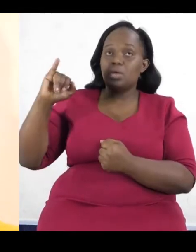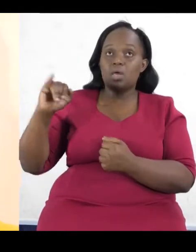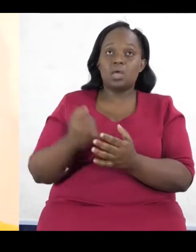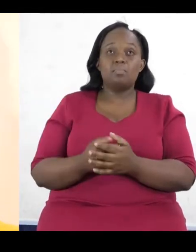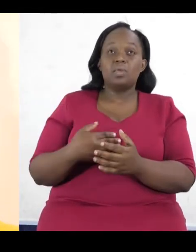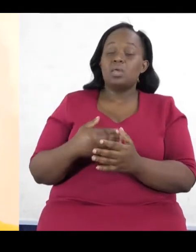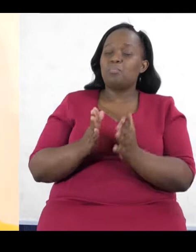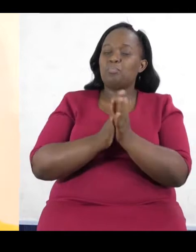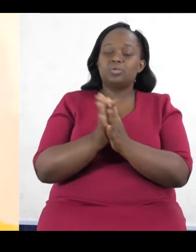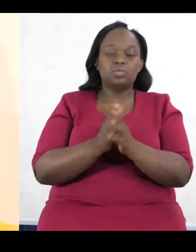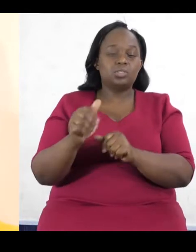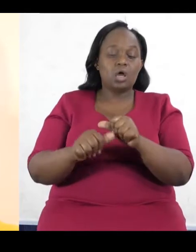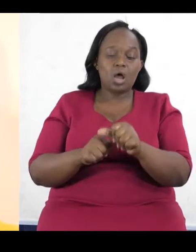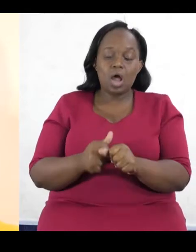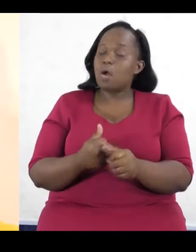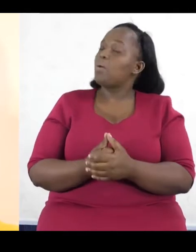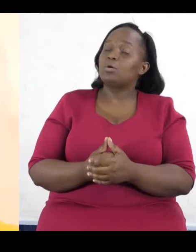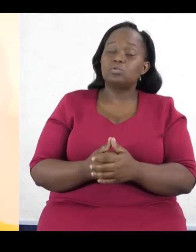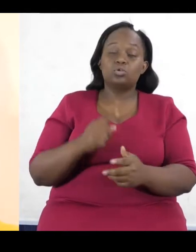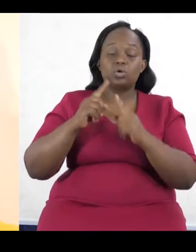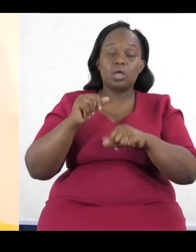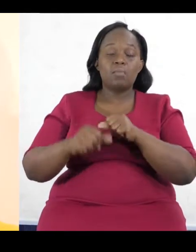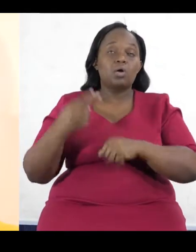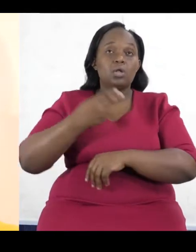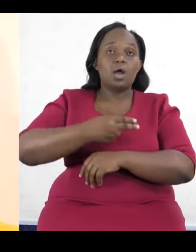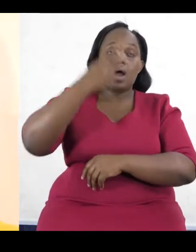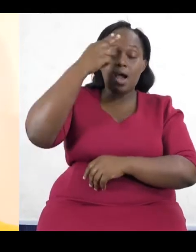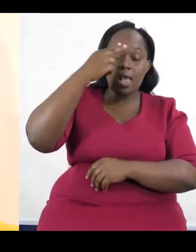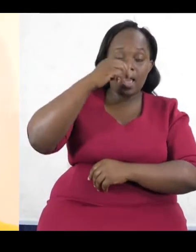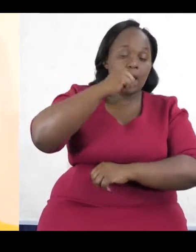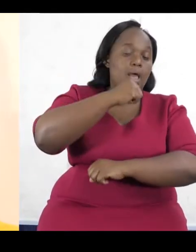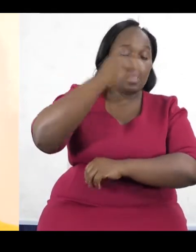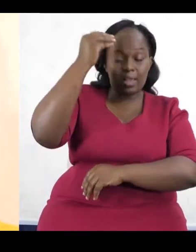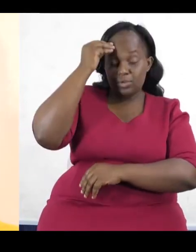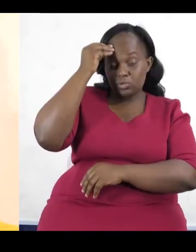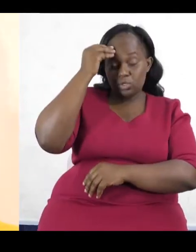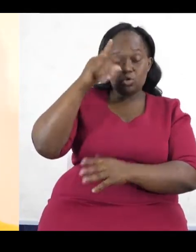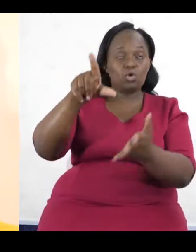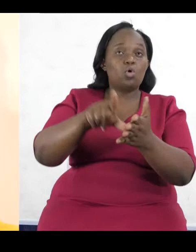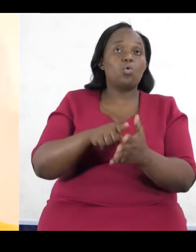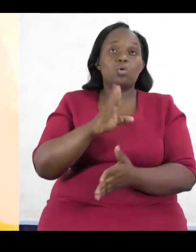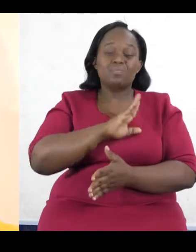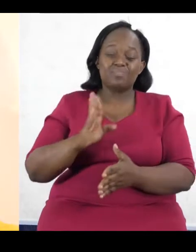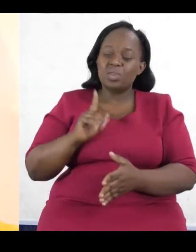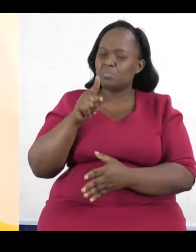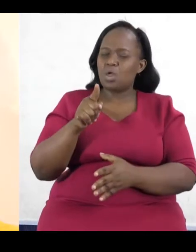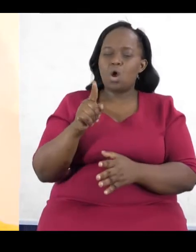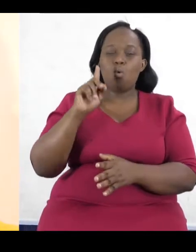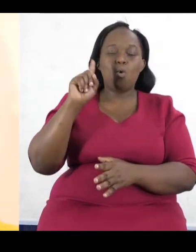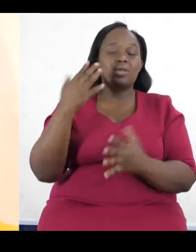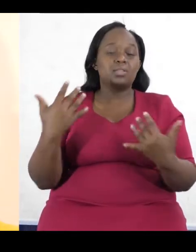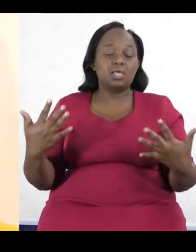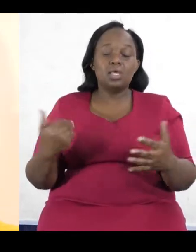It was one of the issues that was in the BBI, and people voted for it. But in the course of this week,